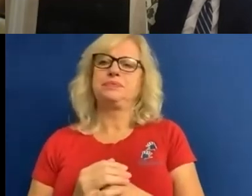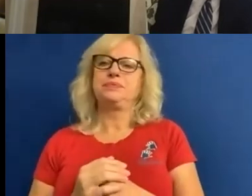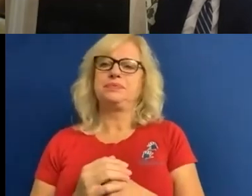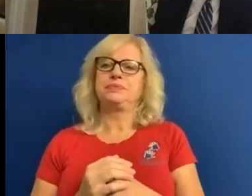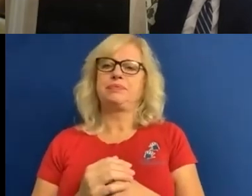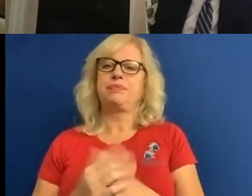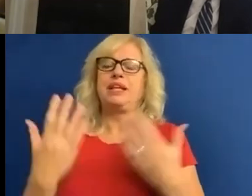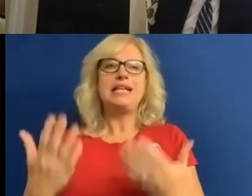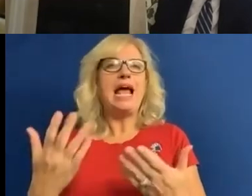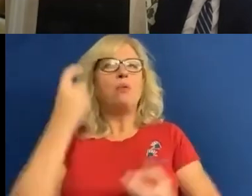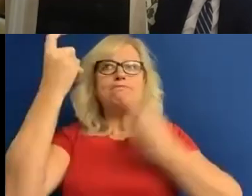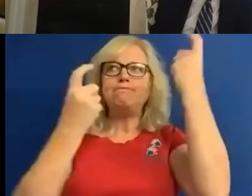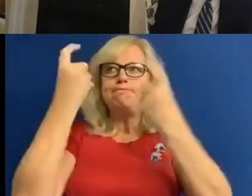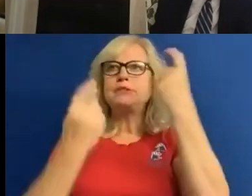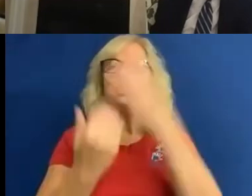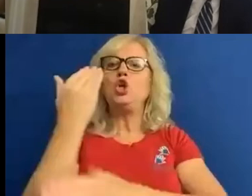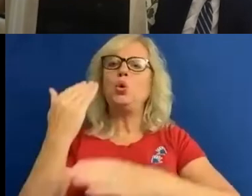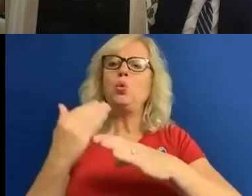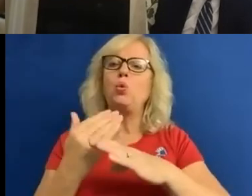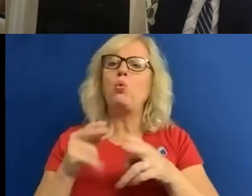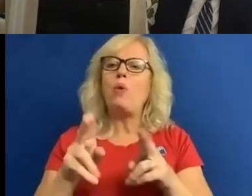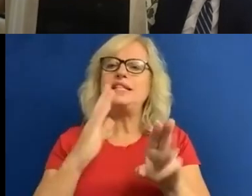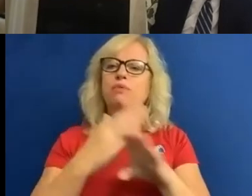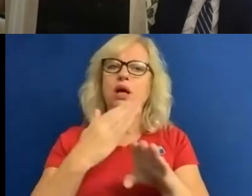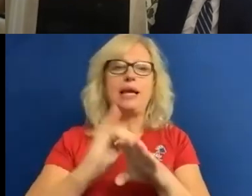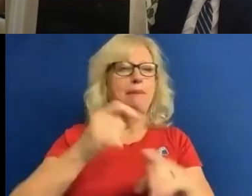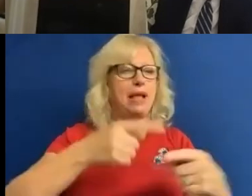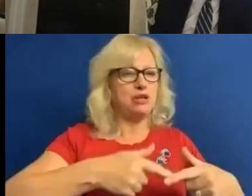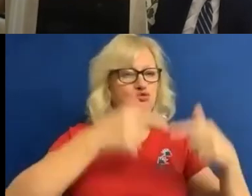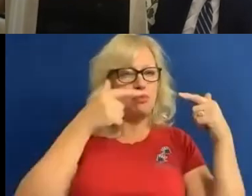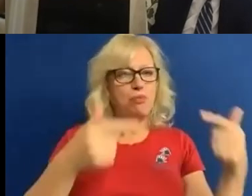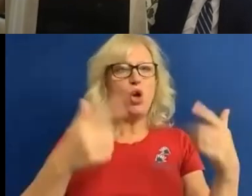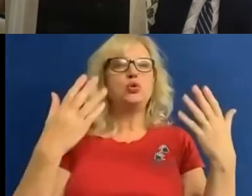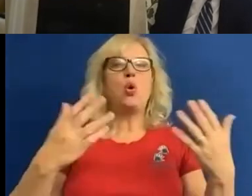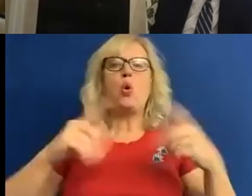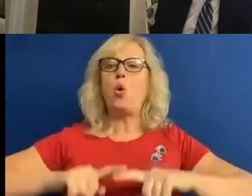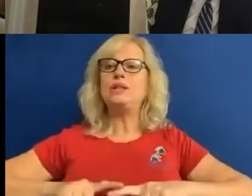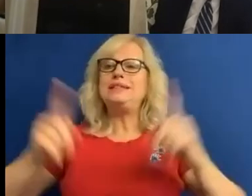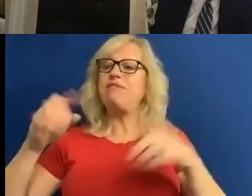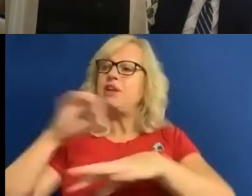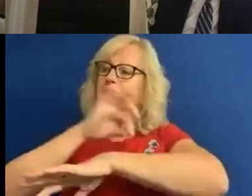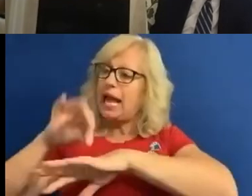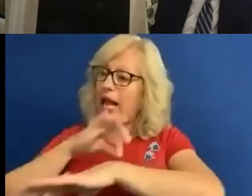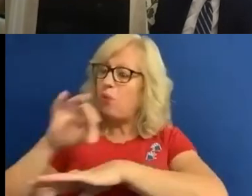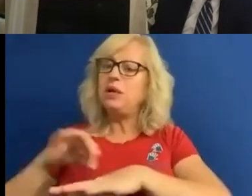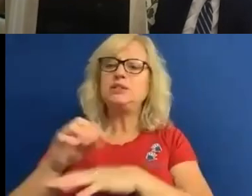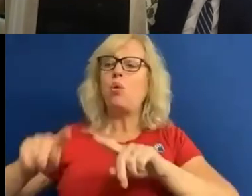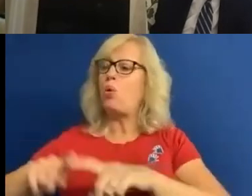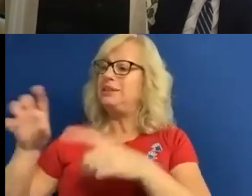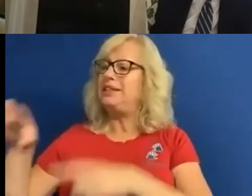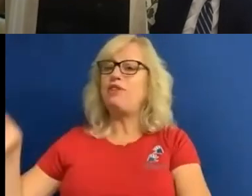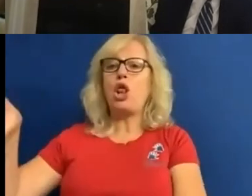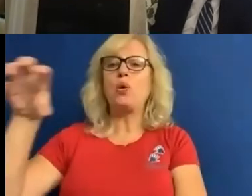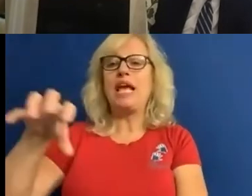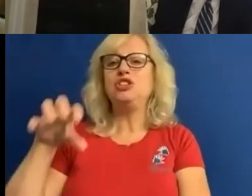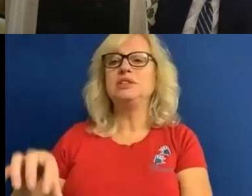new ways of working, so it may be remote working, it may be people working different numbers of hours in different locations, it